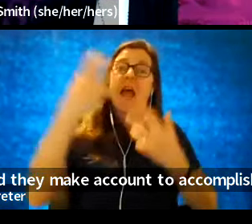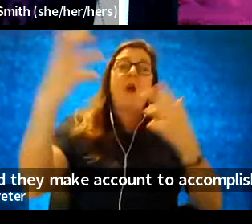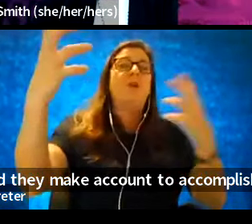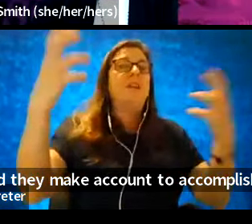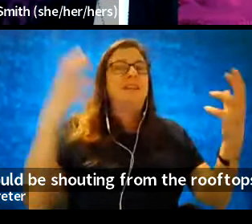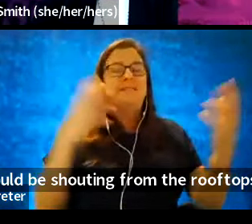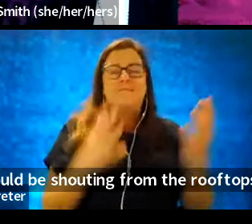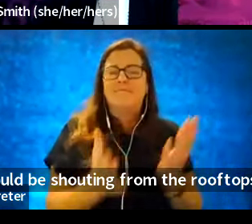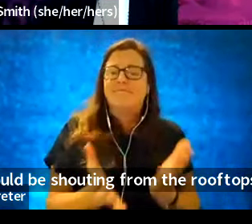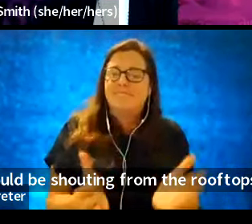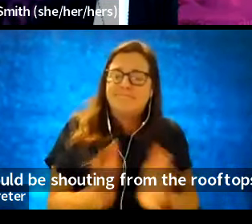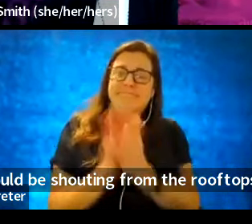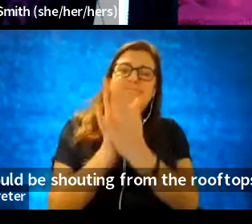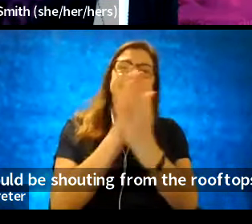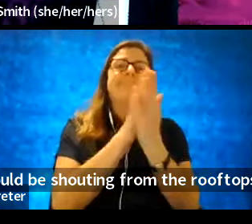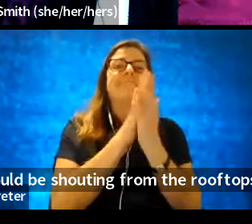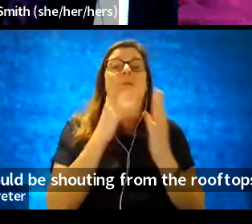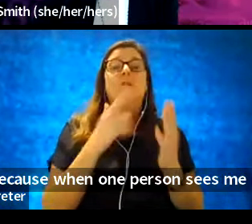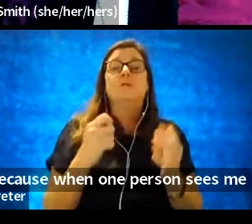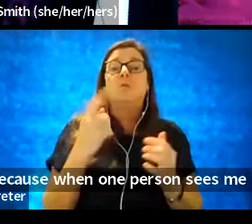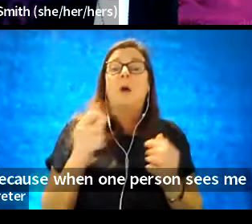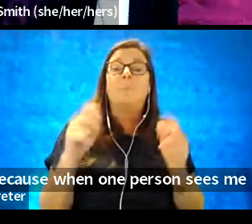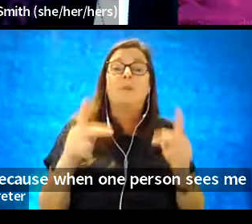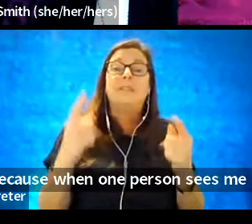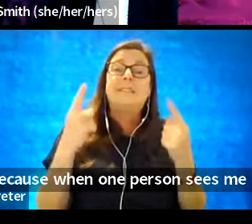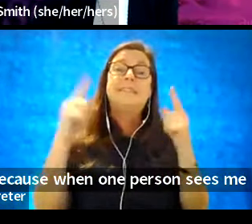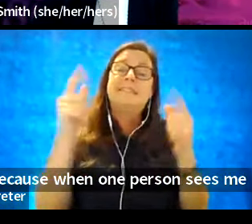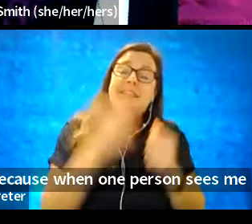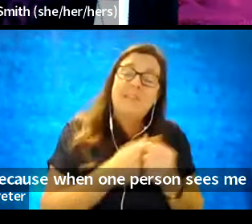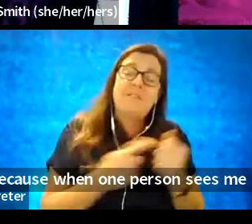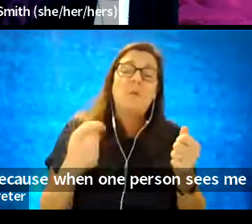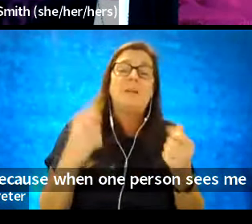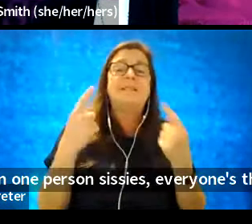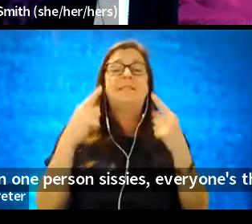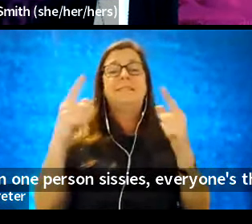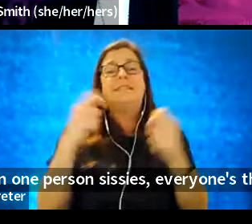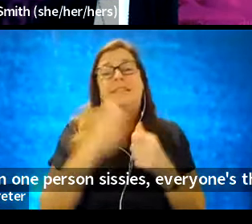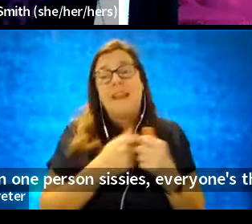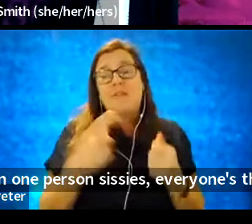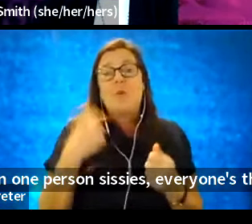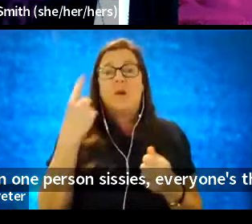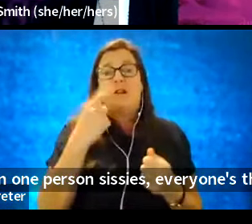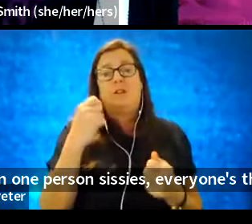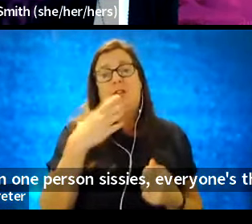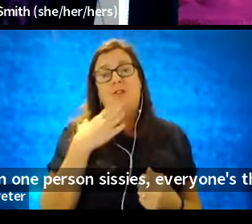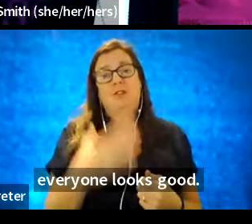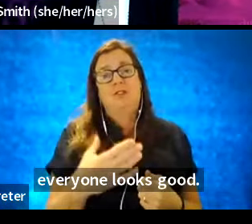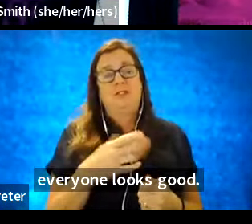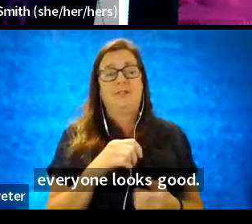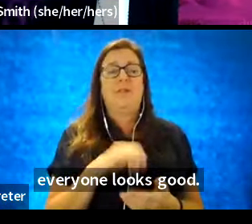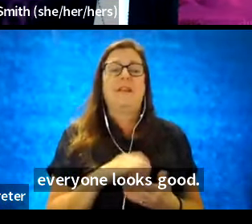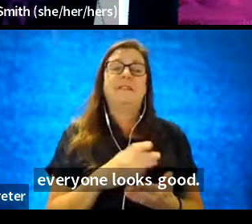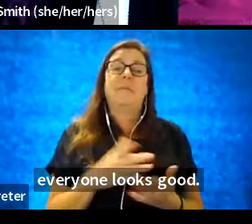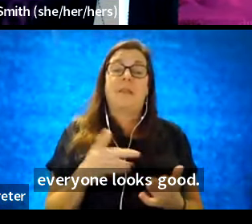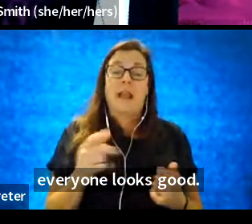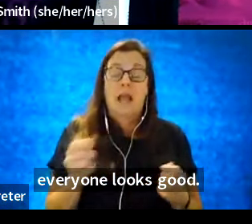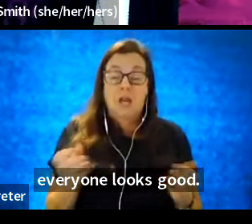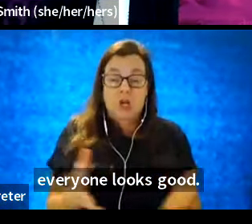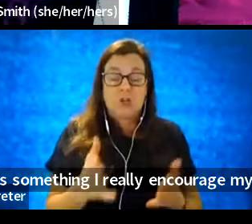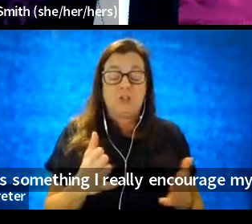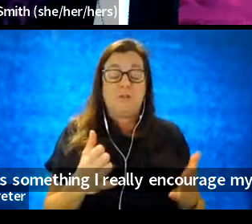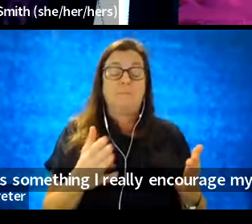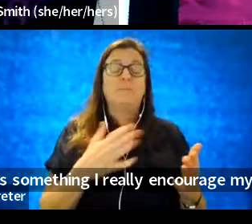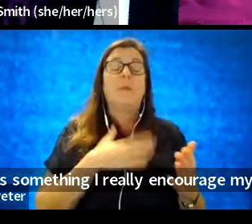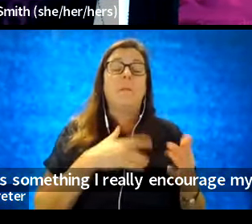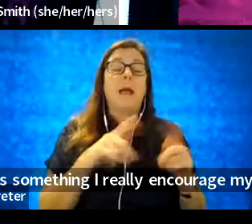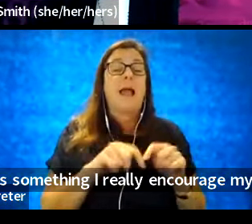because when one person succeeds, everyone succeeds, and everyone looks good. So, that's something I really encourage. My team